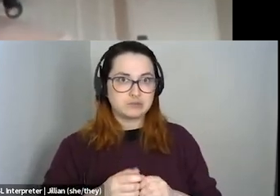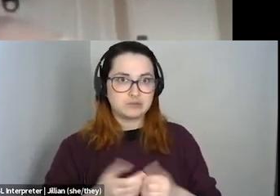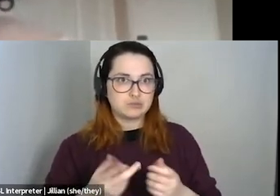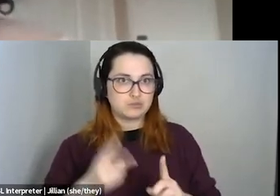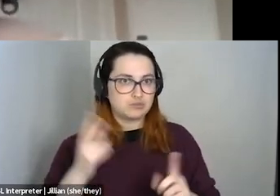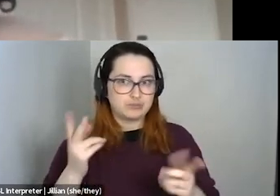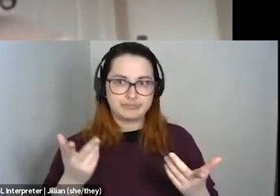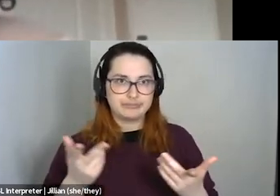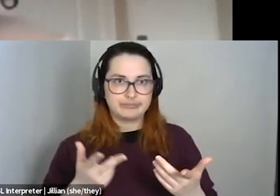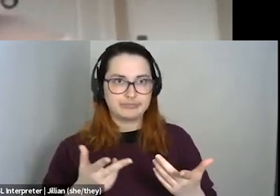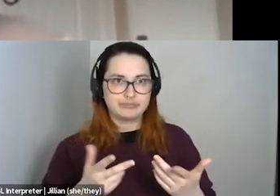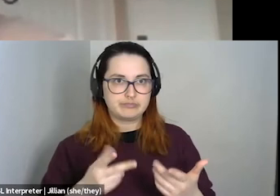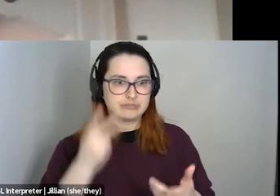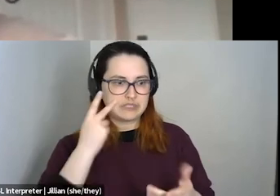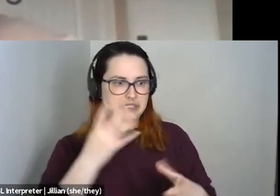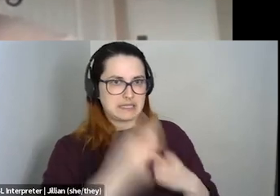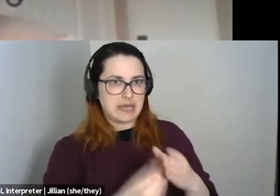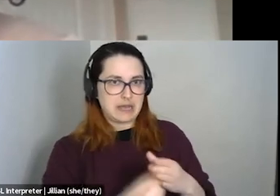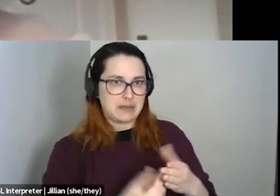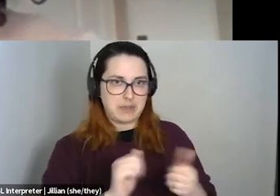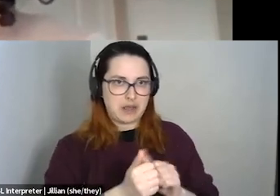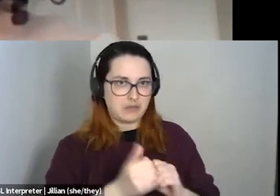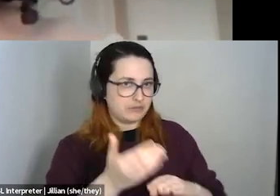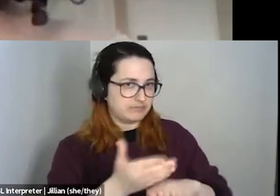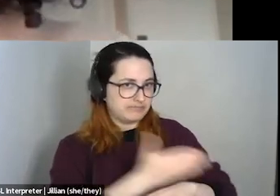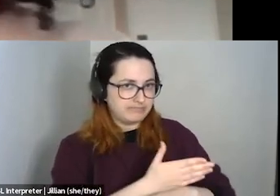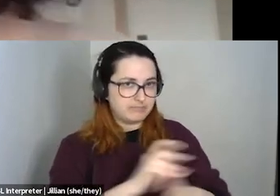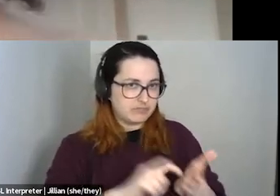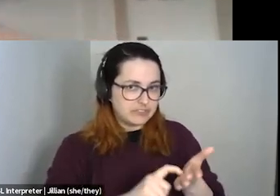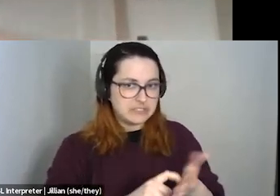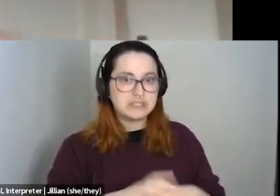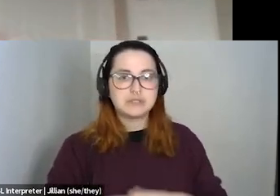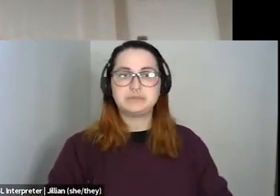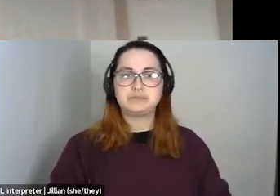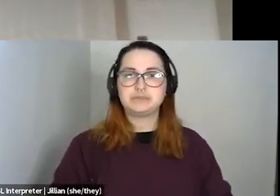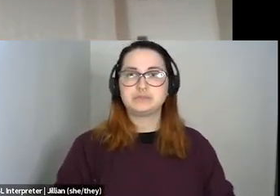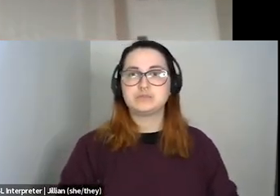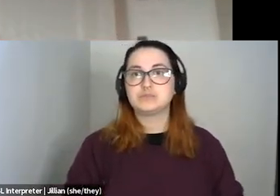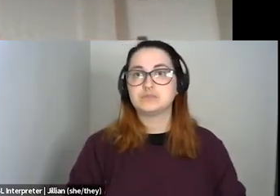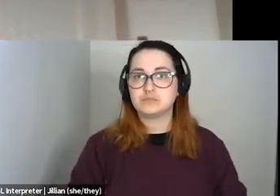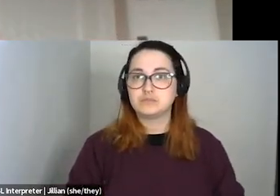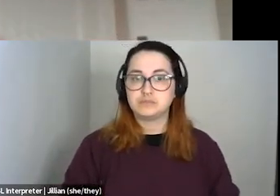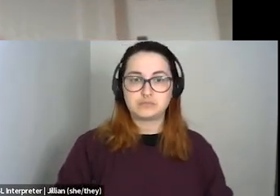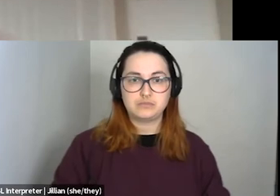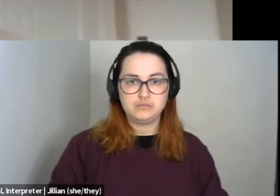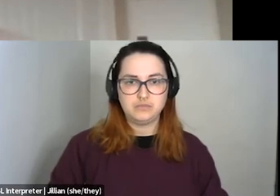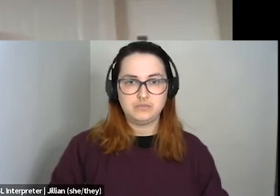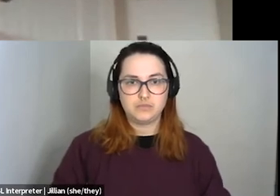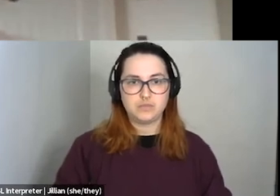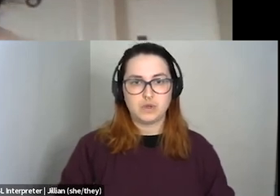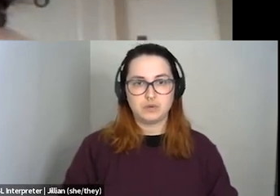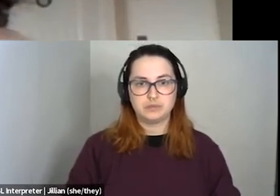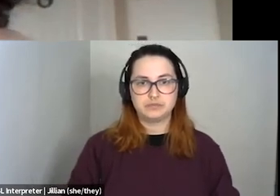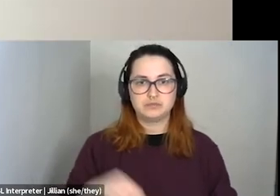Lisa LaChance, I think, um, who just actually submitted a bill. So I would love to hear more, um, from